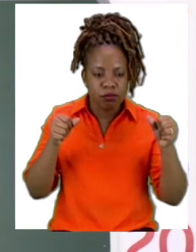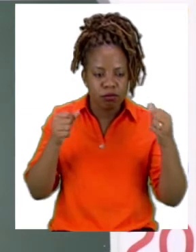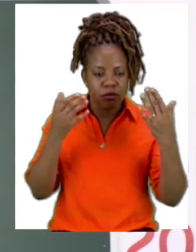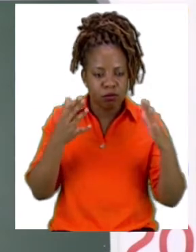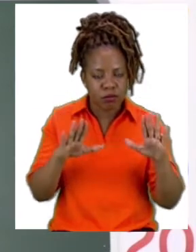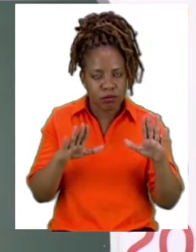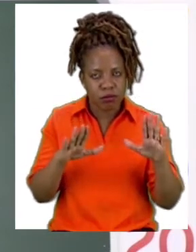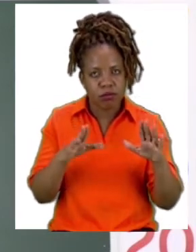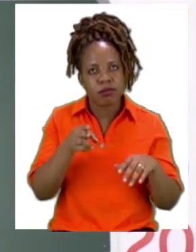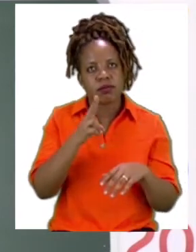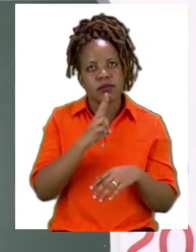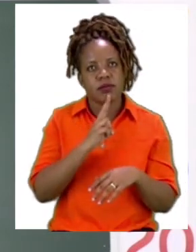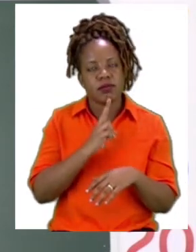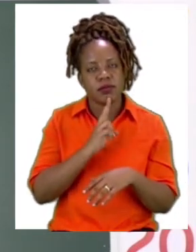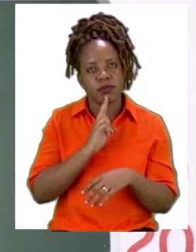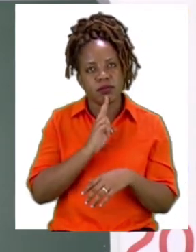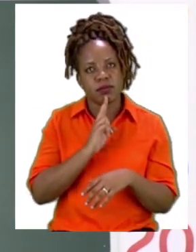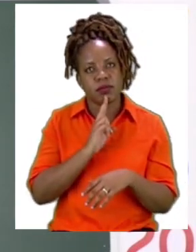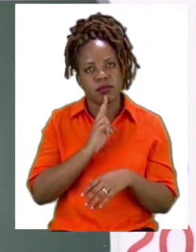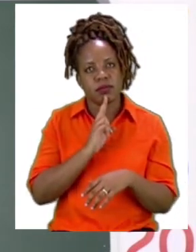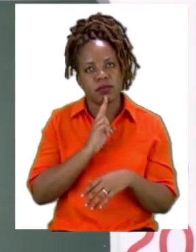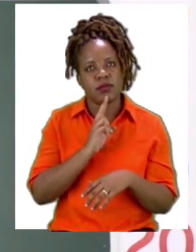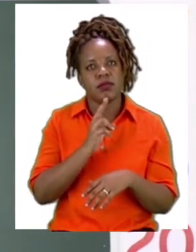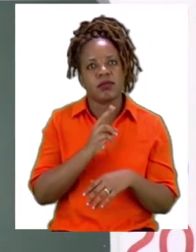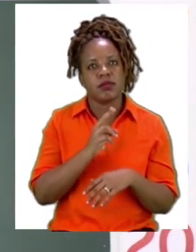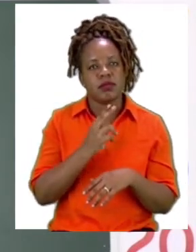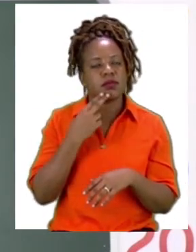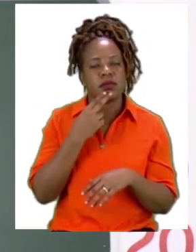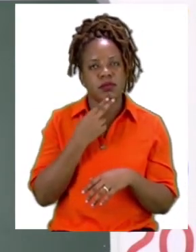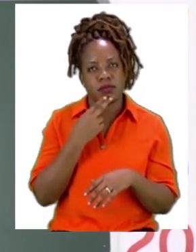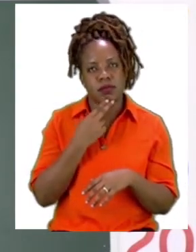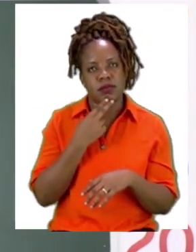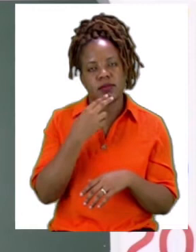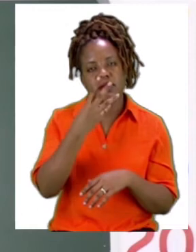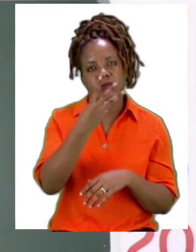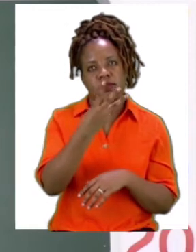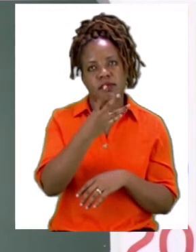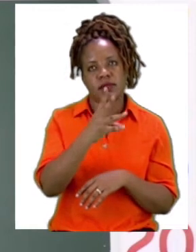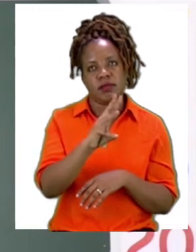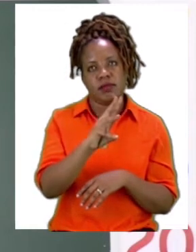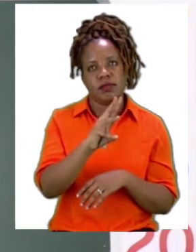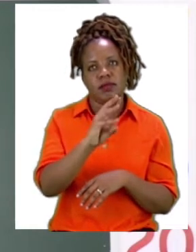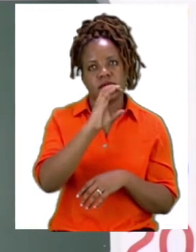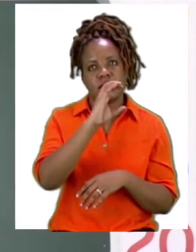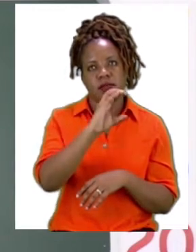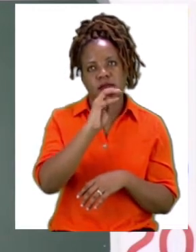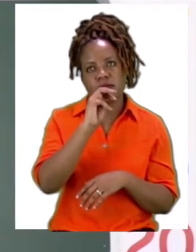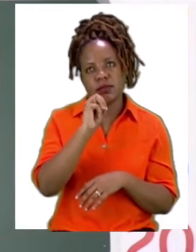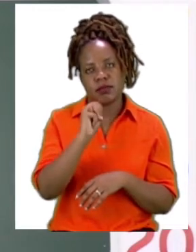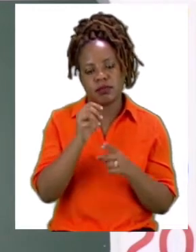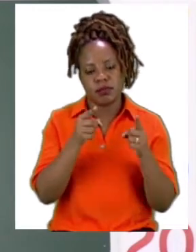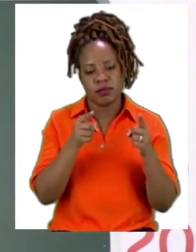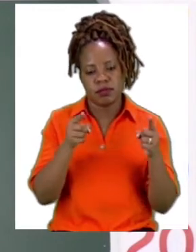that this pencil is six centimetres long. And I want you to